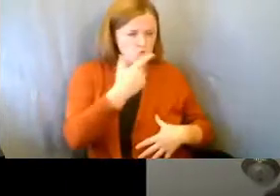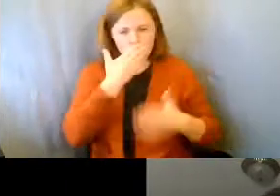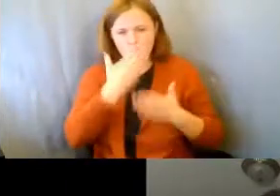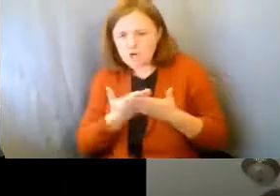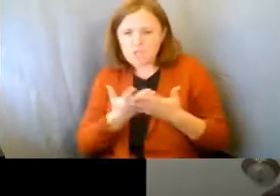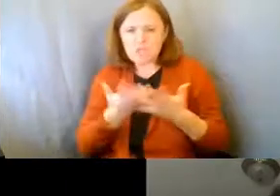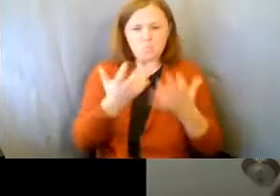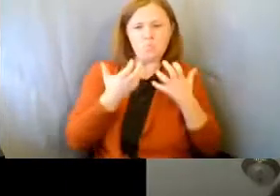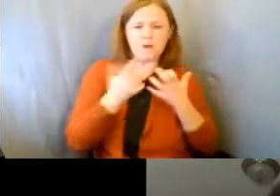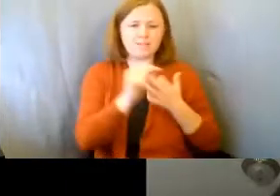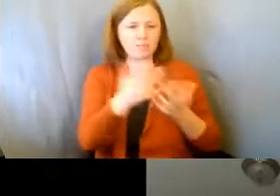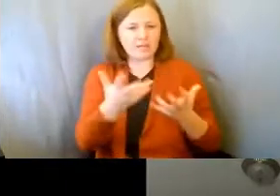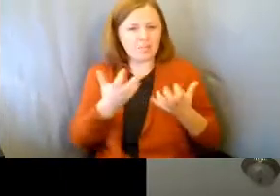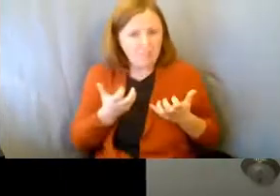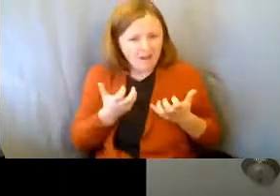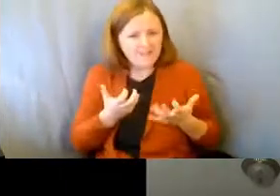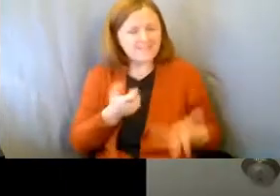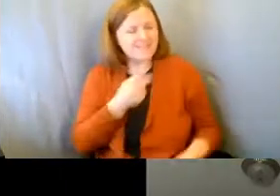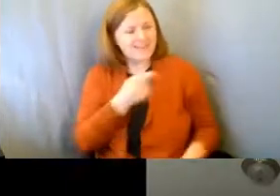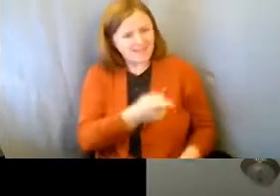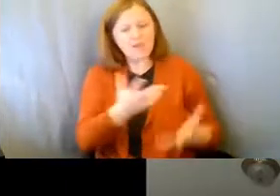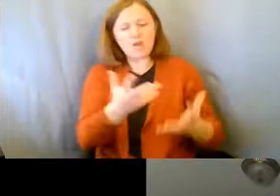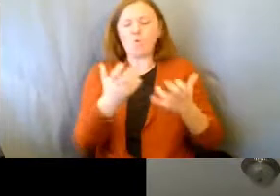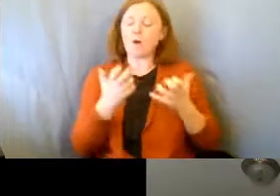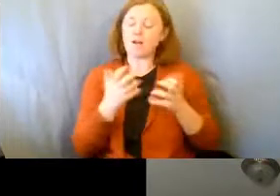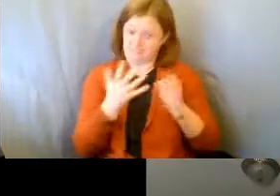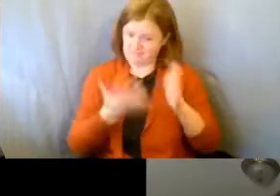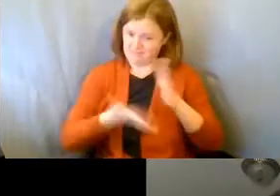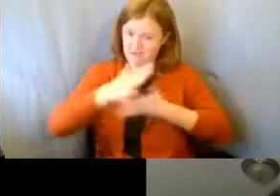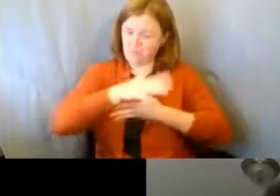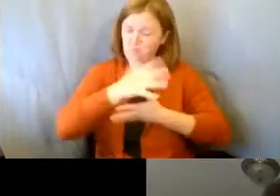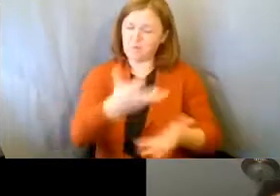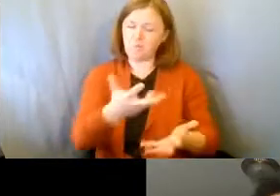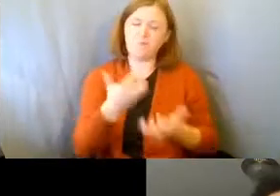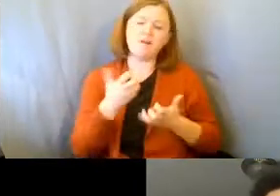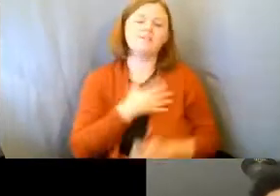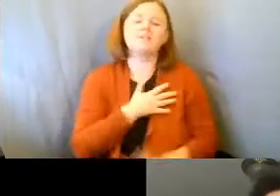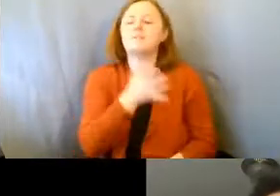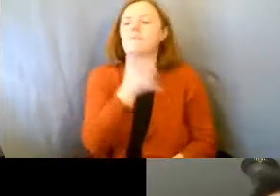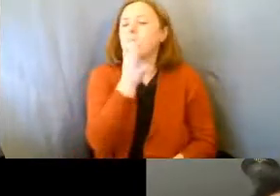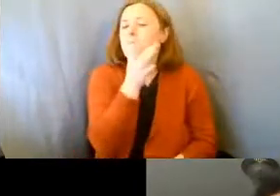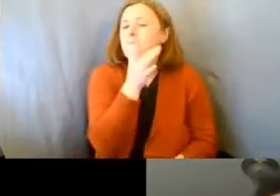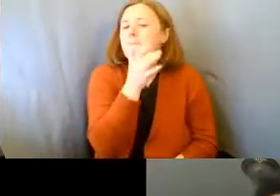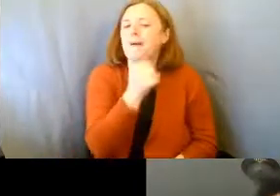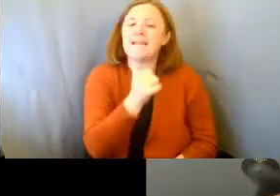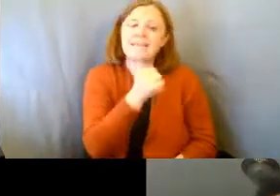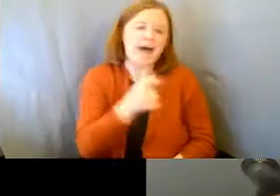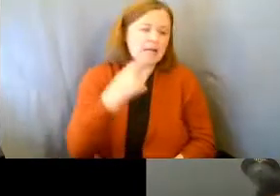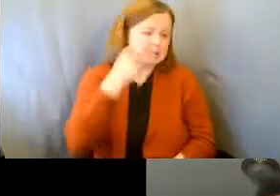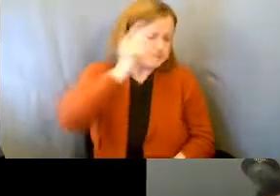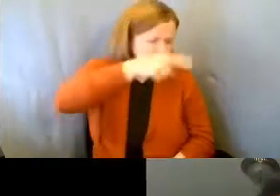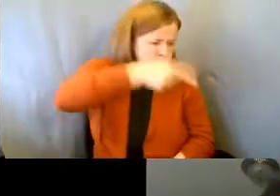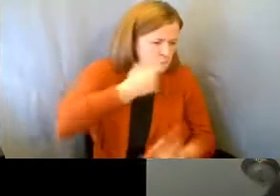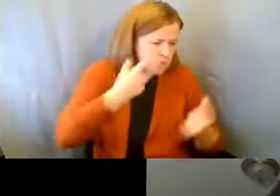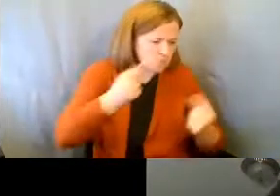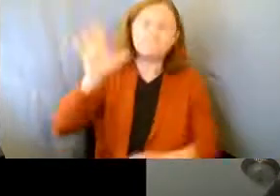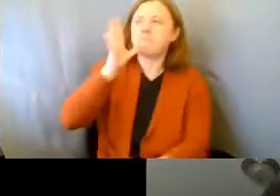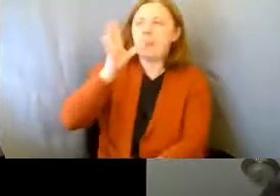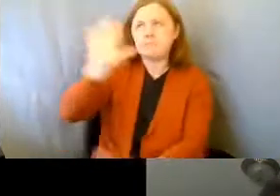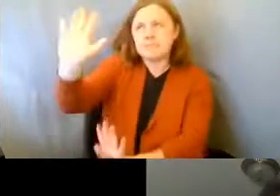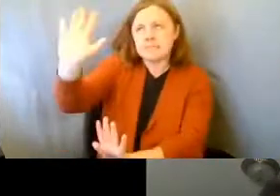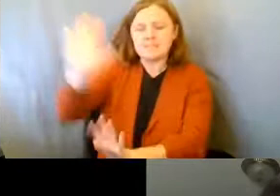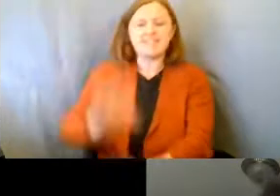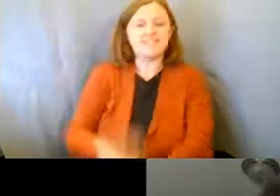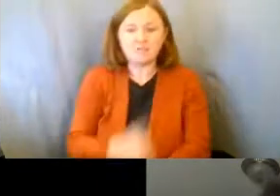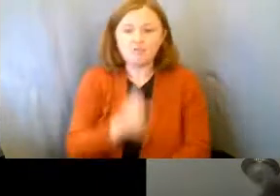be able to do what he wants. And he wants more than anything for his mother to not tell him what to do. I'll tell